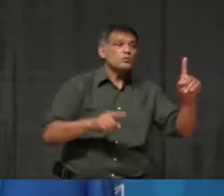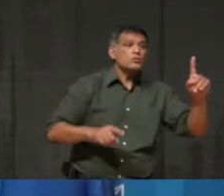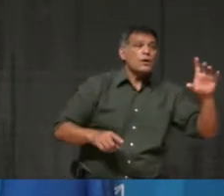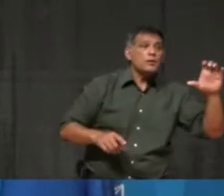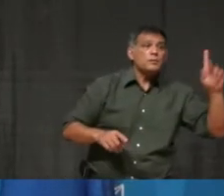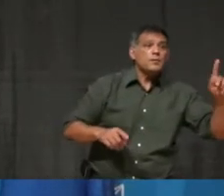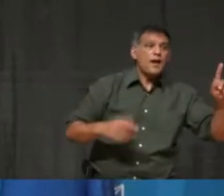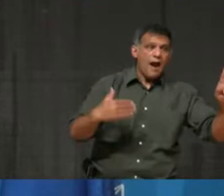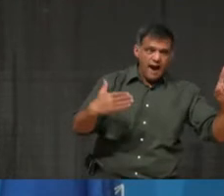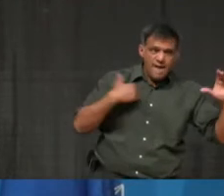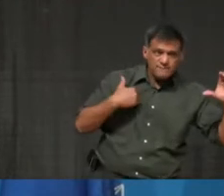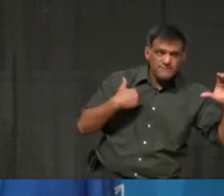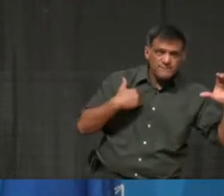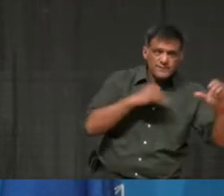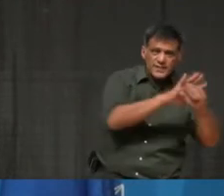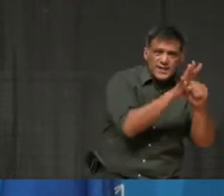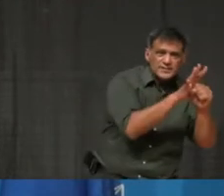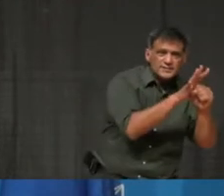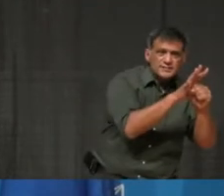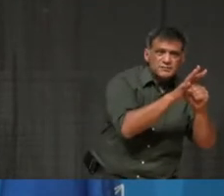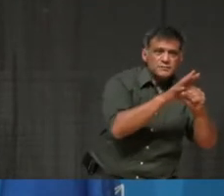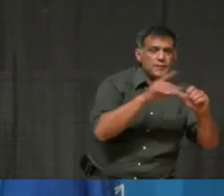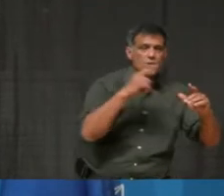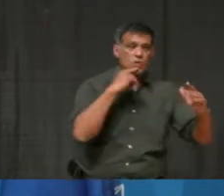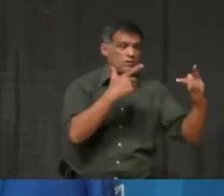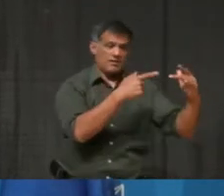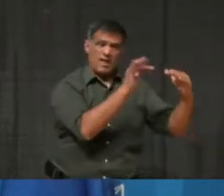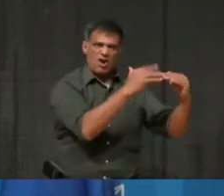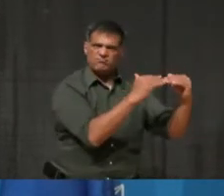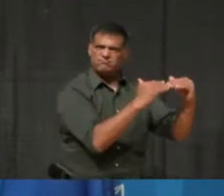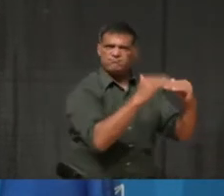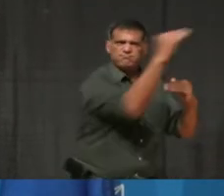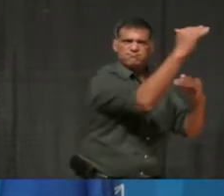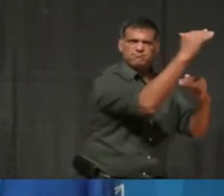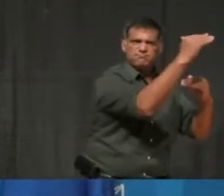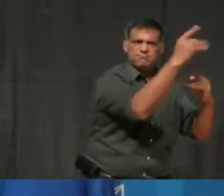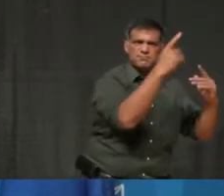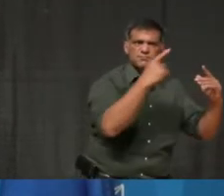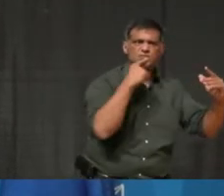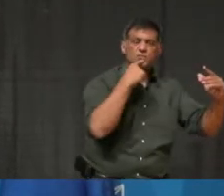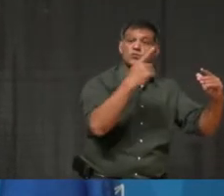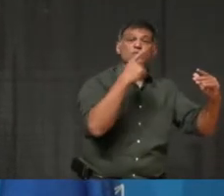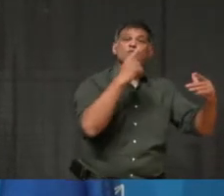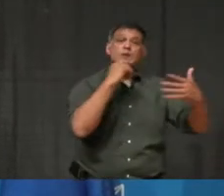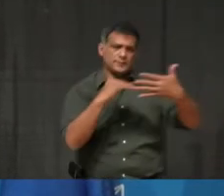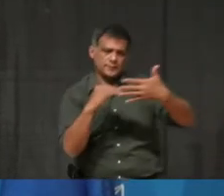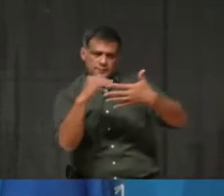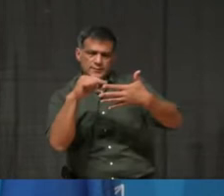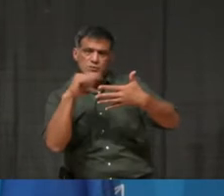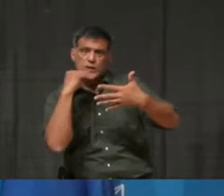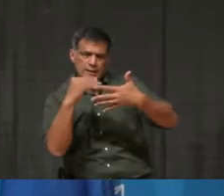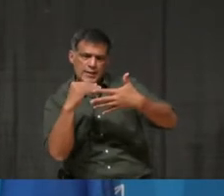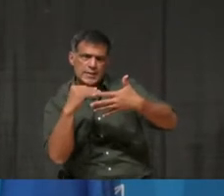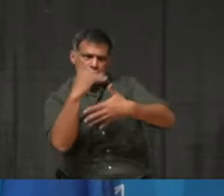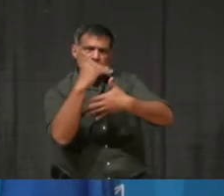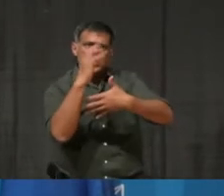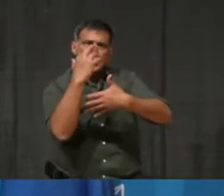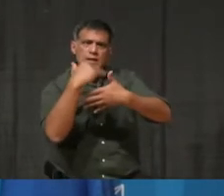the lower end of the red control zone boundary under the province's response framework.